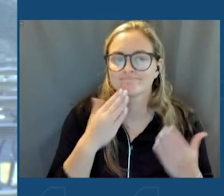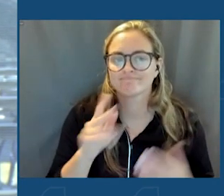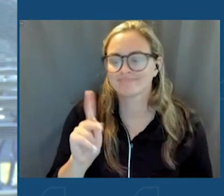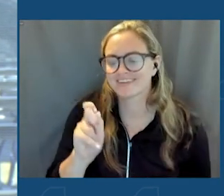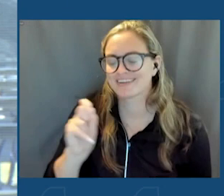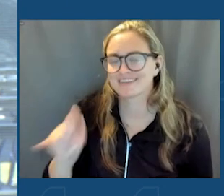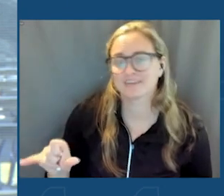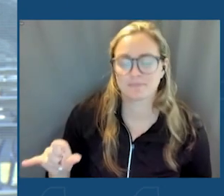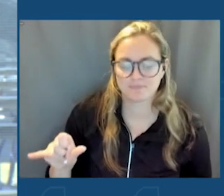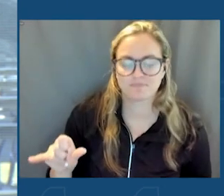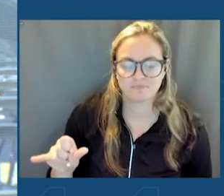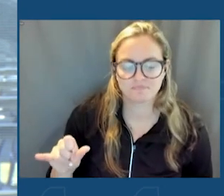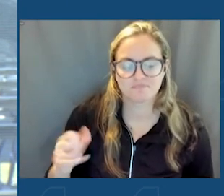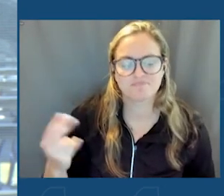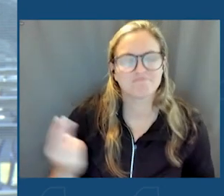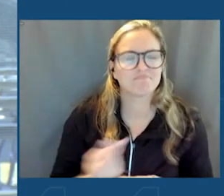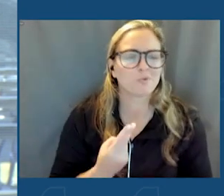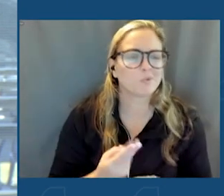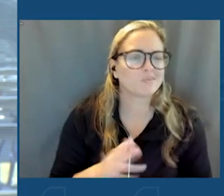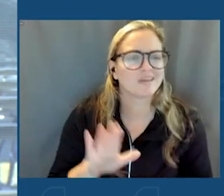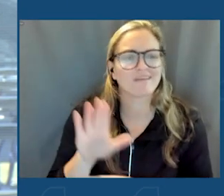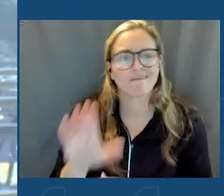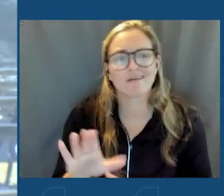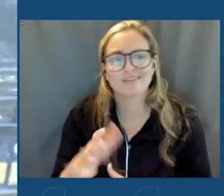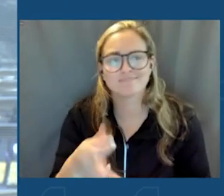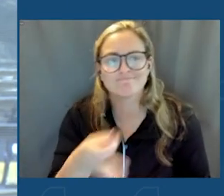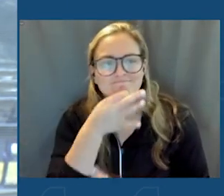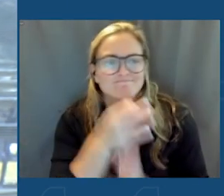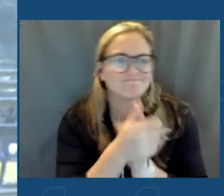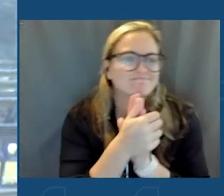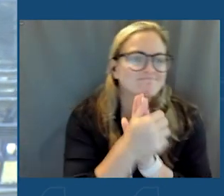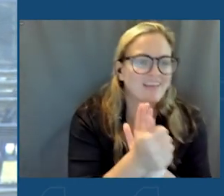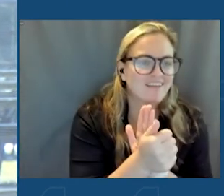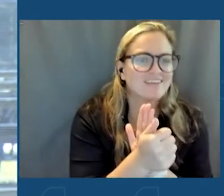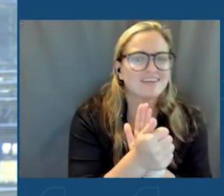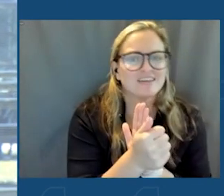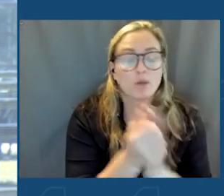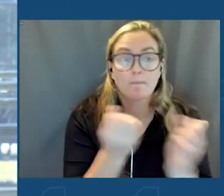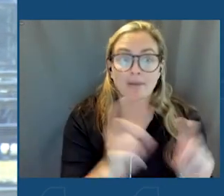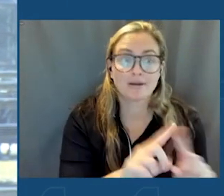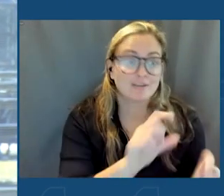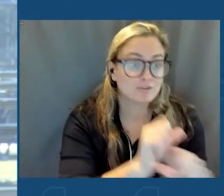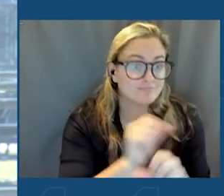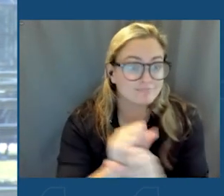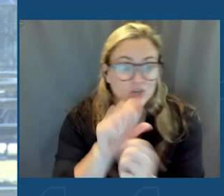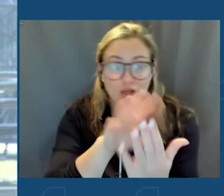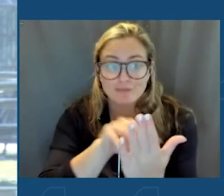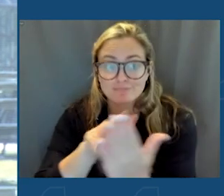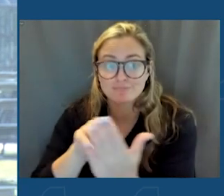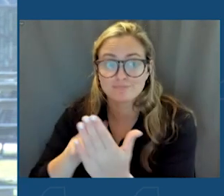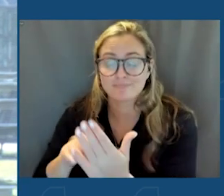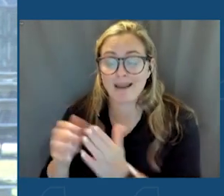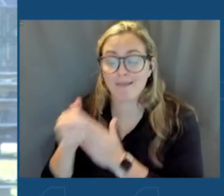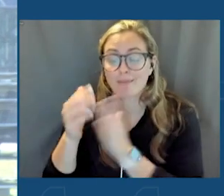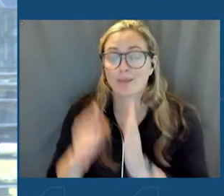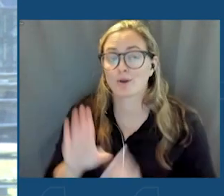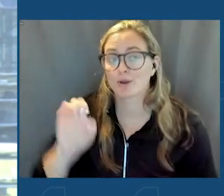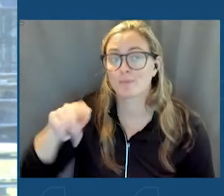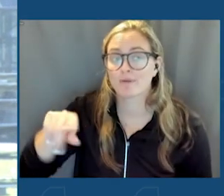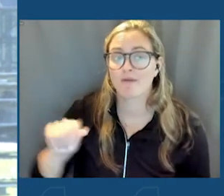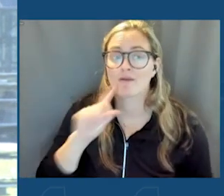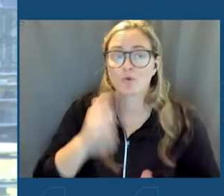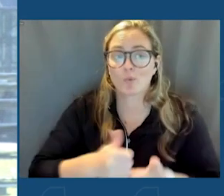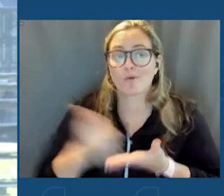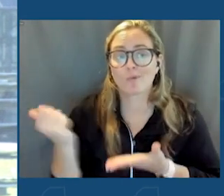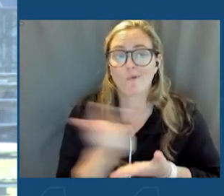using his talents — they attained in many positions, but also as a leader at the EPA to help all of us at the